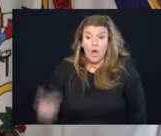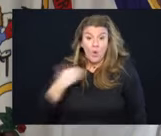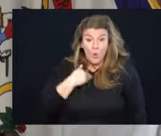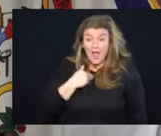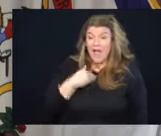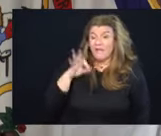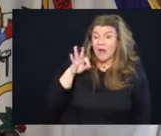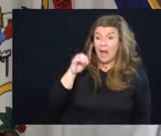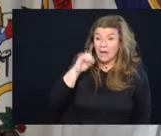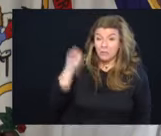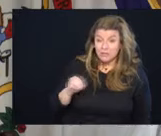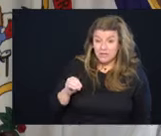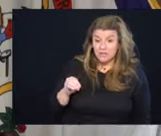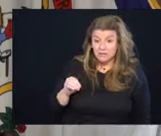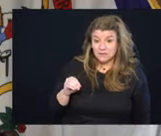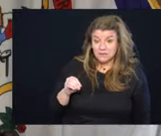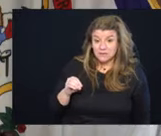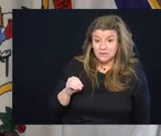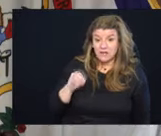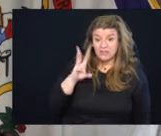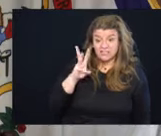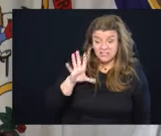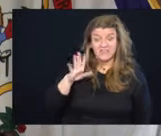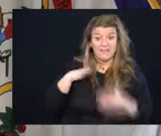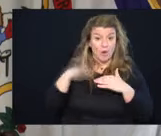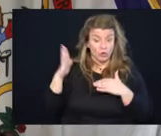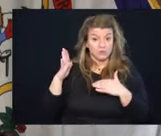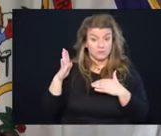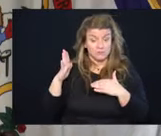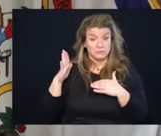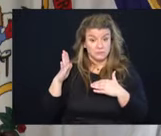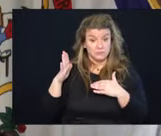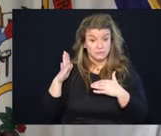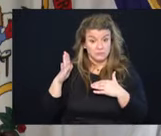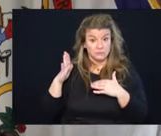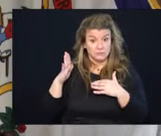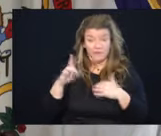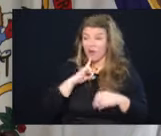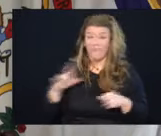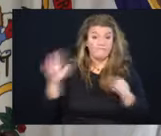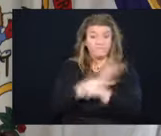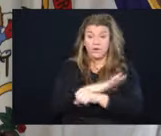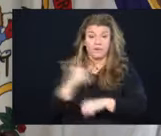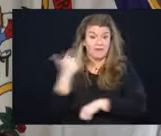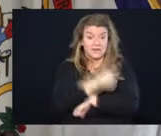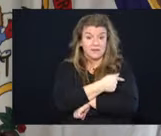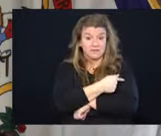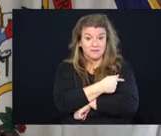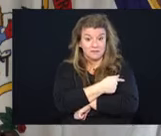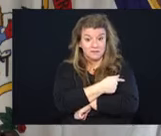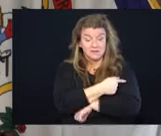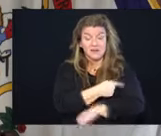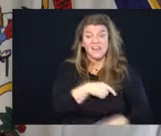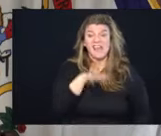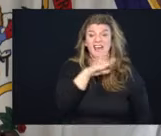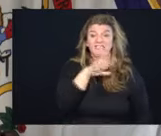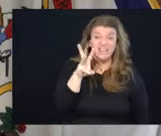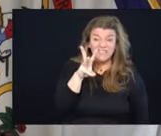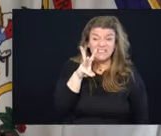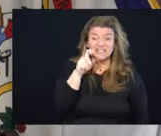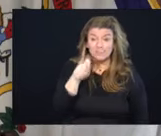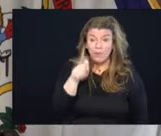90% of our 65 and older that have had are fully vaccinated. And 56